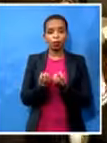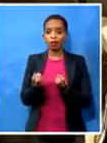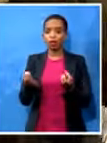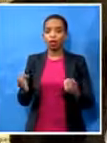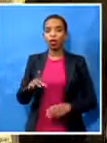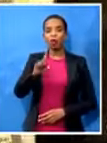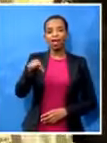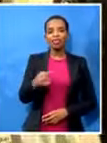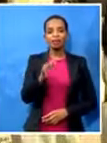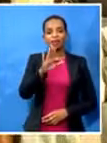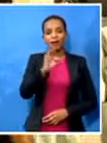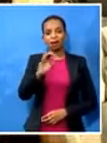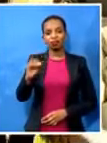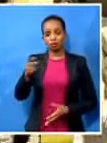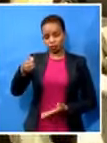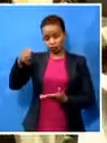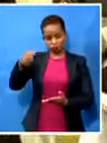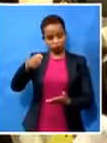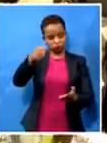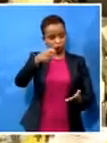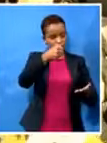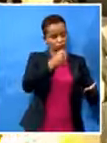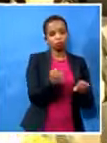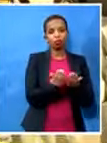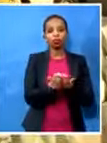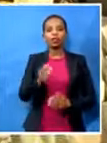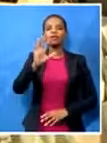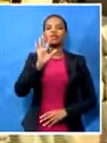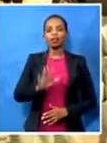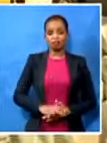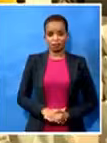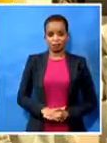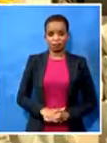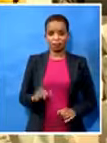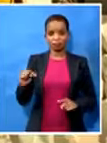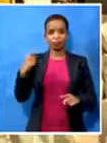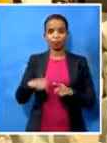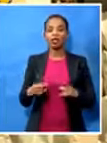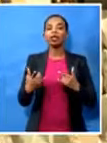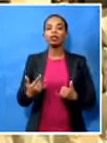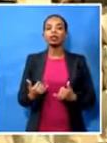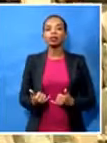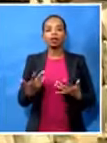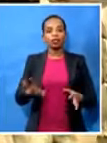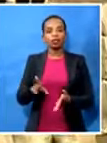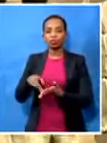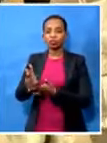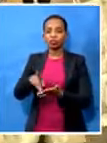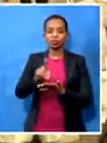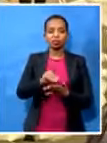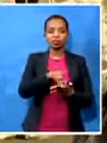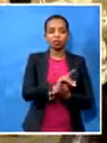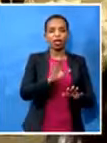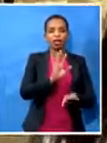Up to now, over the two months, we've been able to deliver 15,000 meals to learners